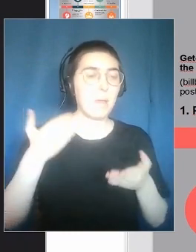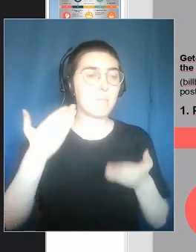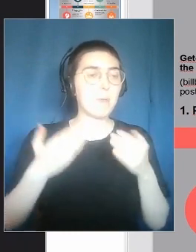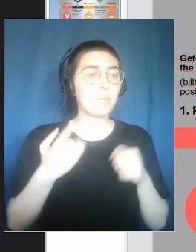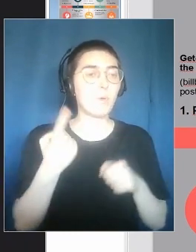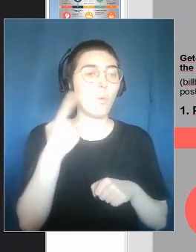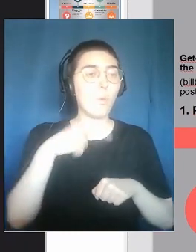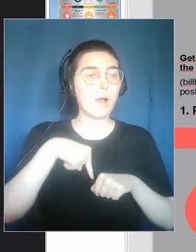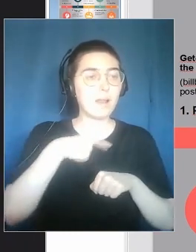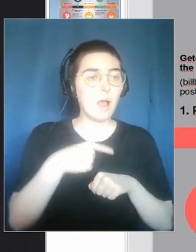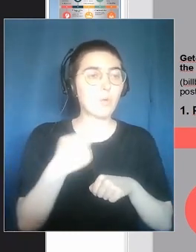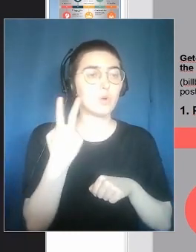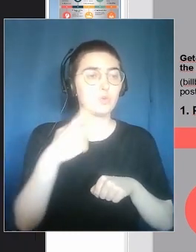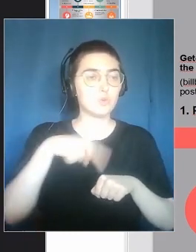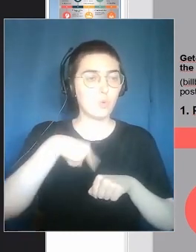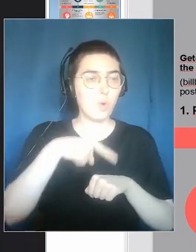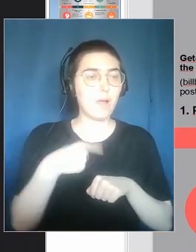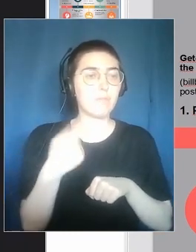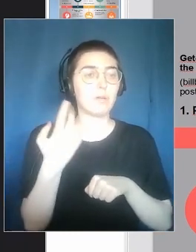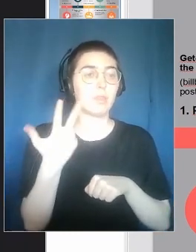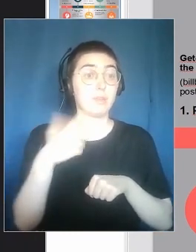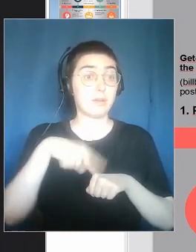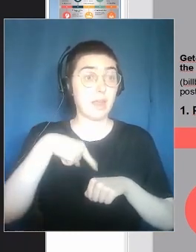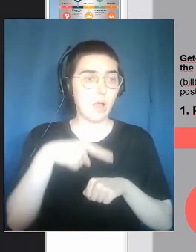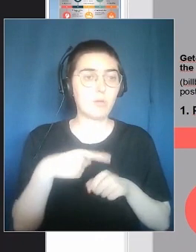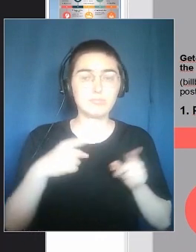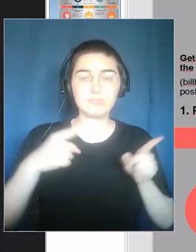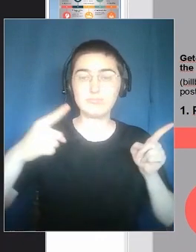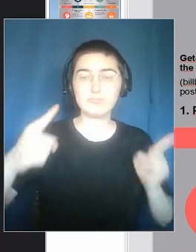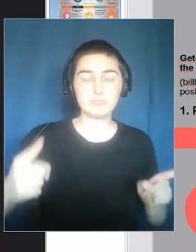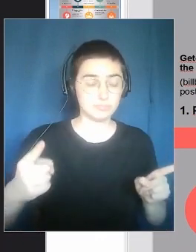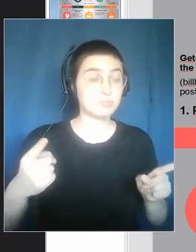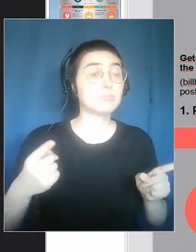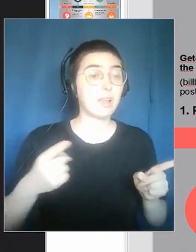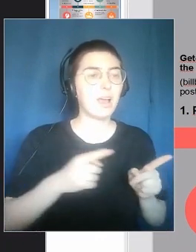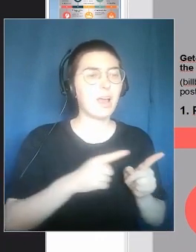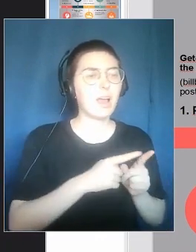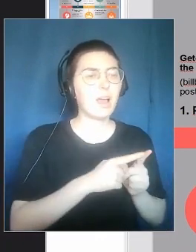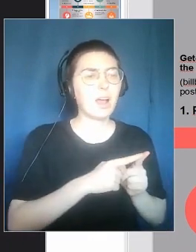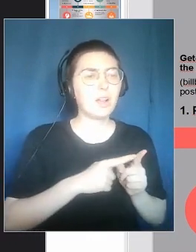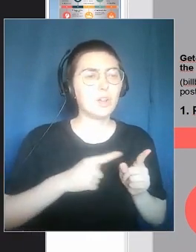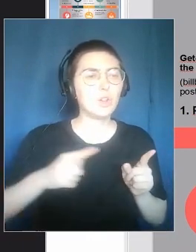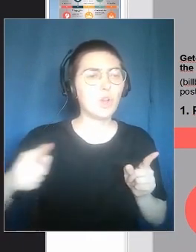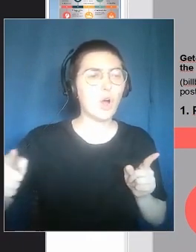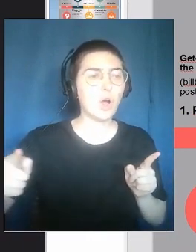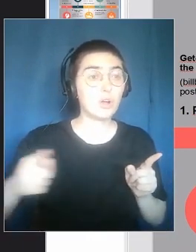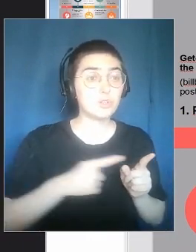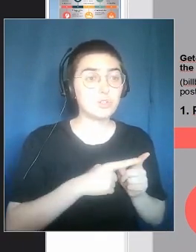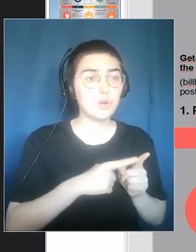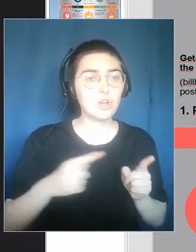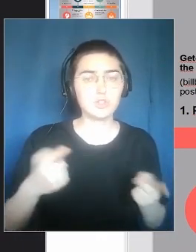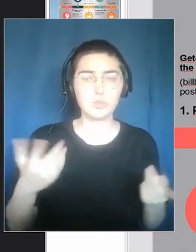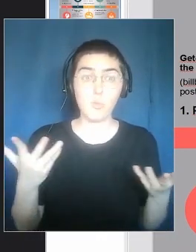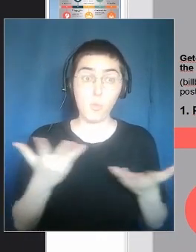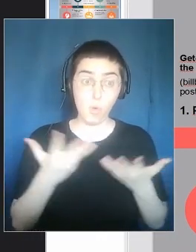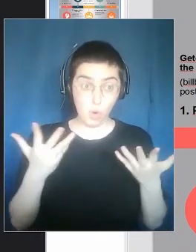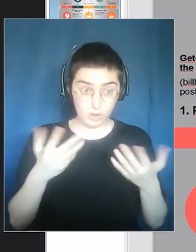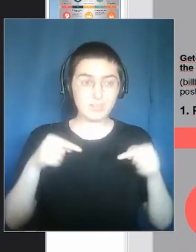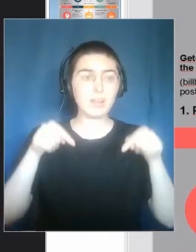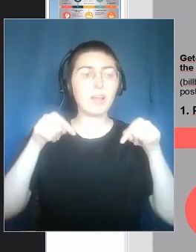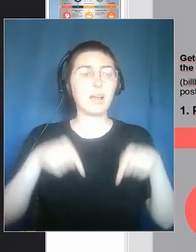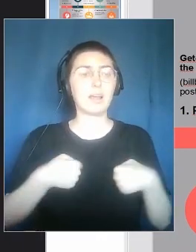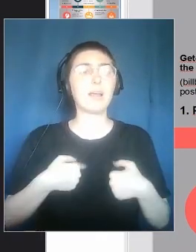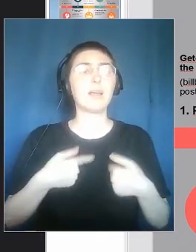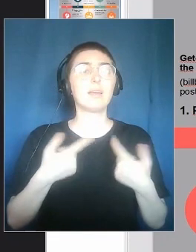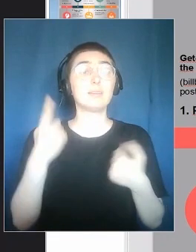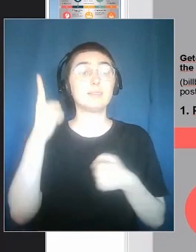minutes. When we are sure about the text, the duration, and what we want